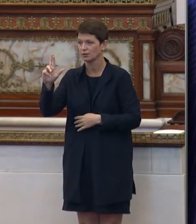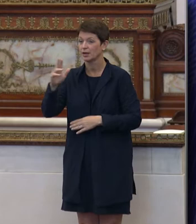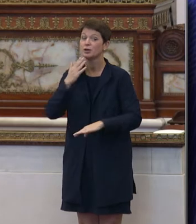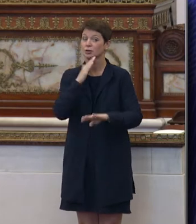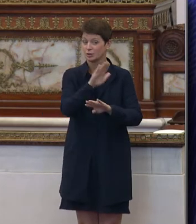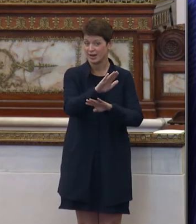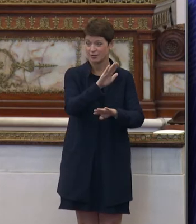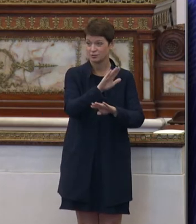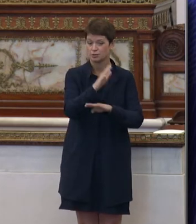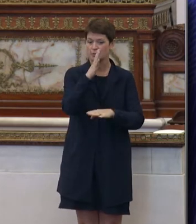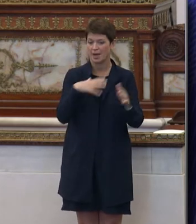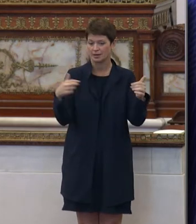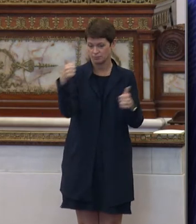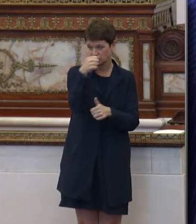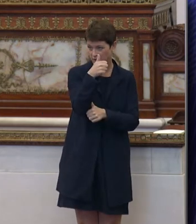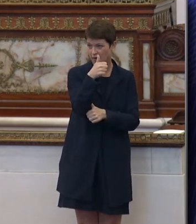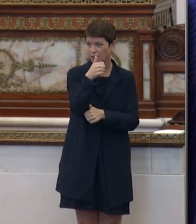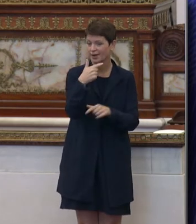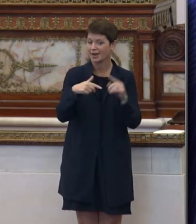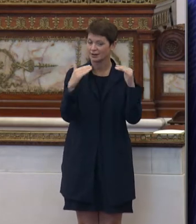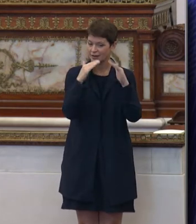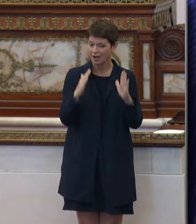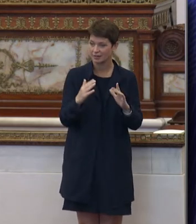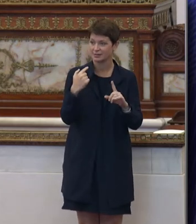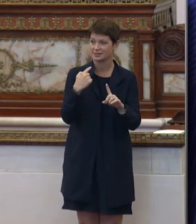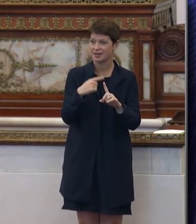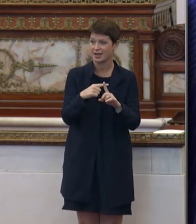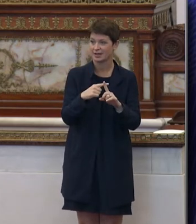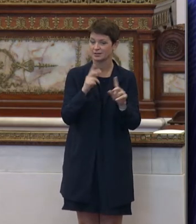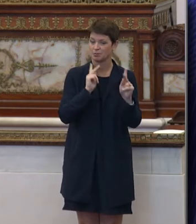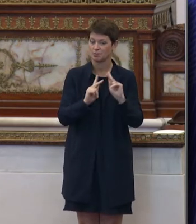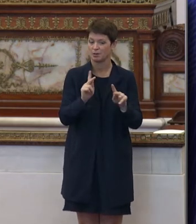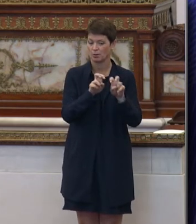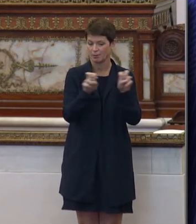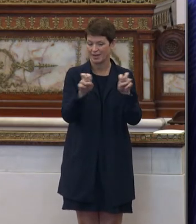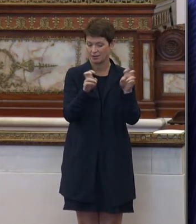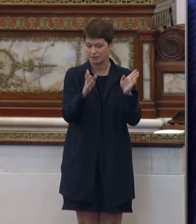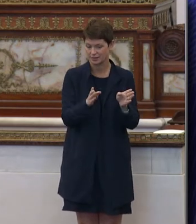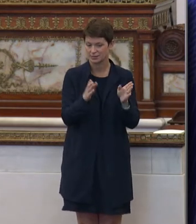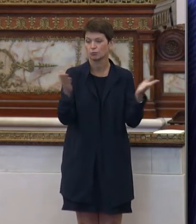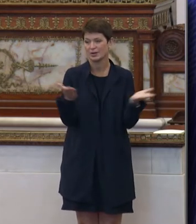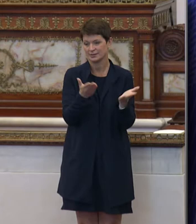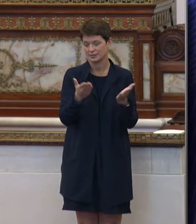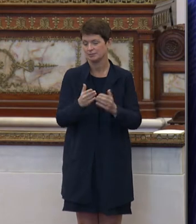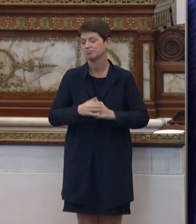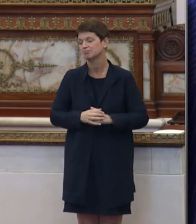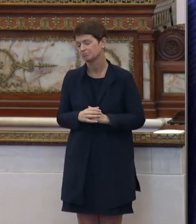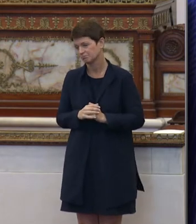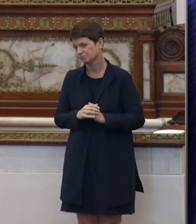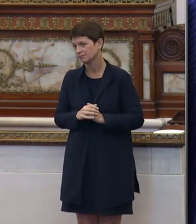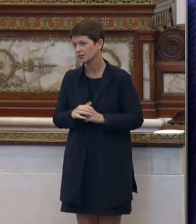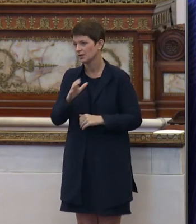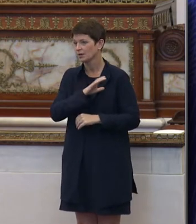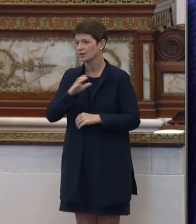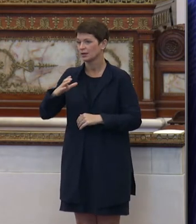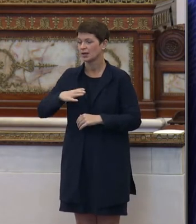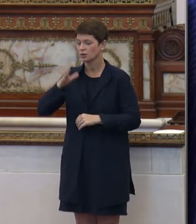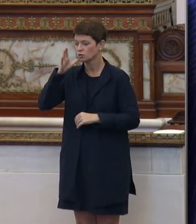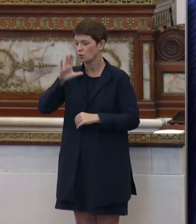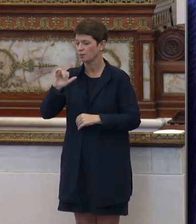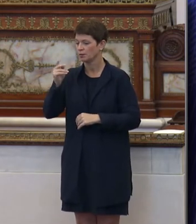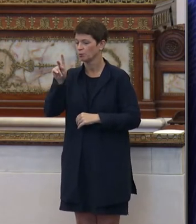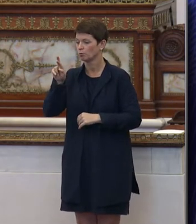Good afternoon, Madam Chair Chair and colleagues and to all of the panelists present. Councilmember Brooks.